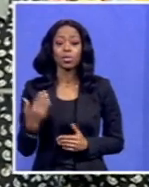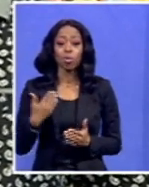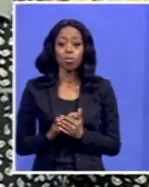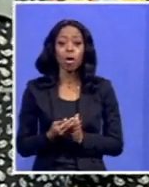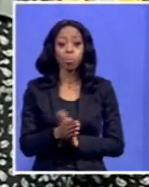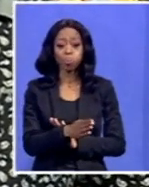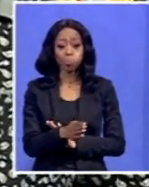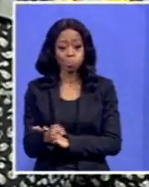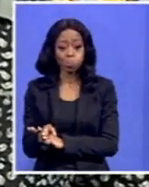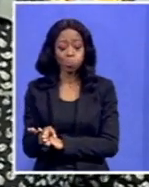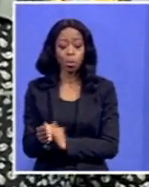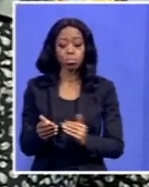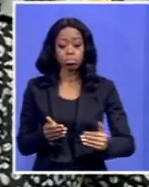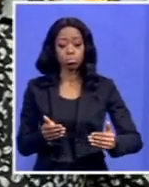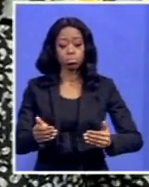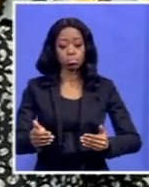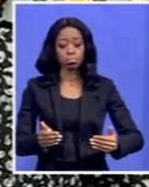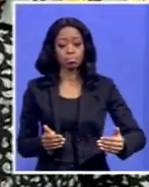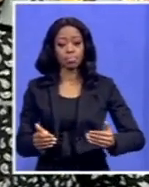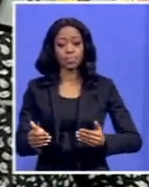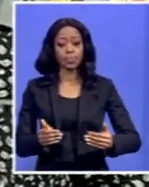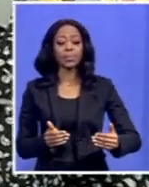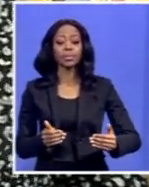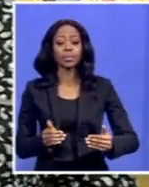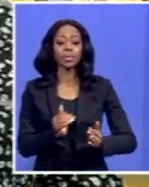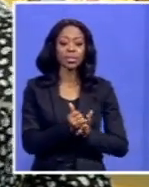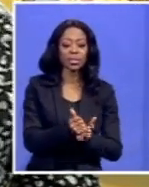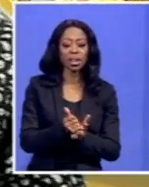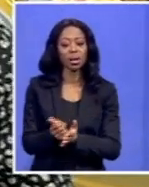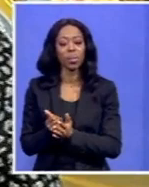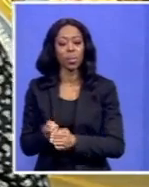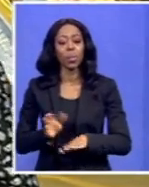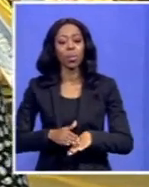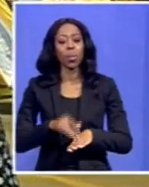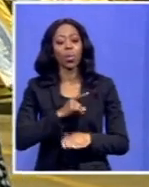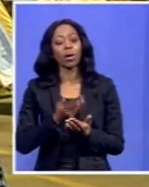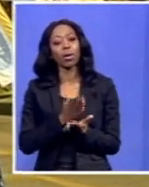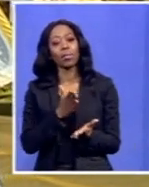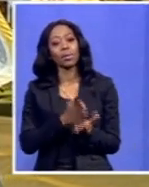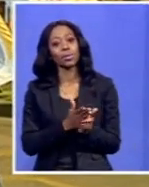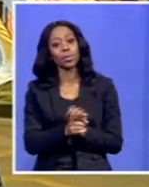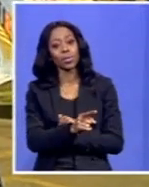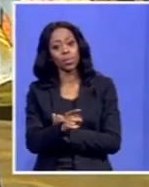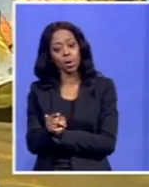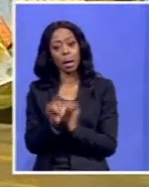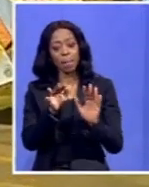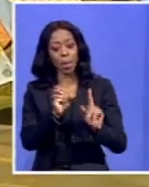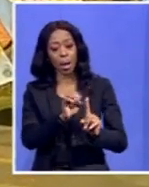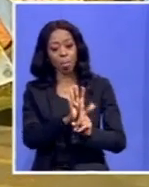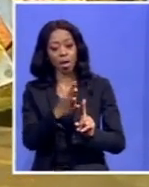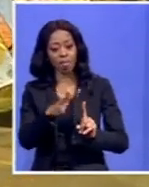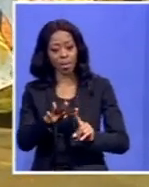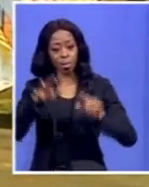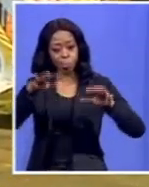ground facilitating, I mean, aid to ensure that those who are affected by the